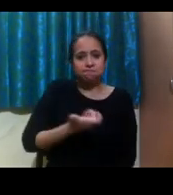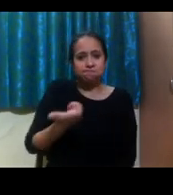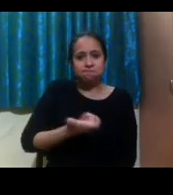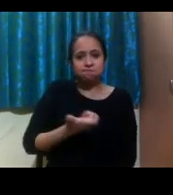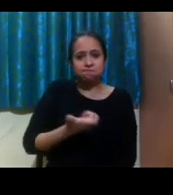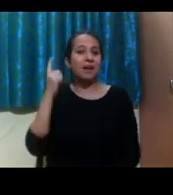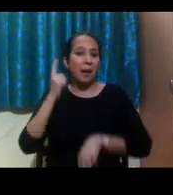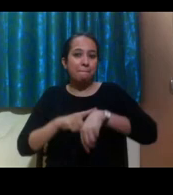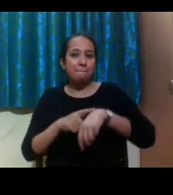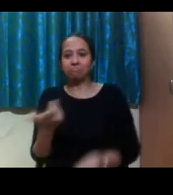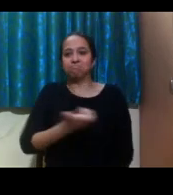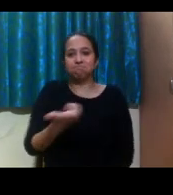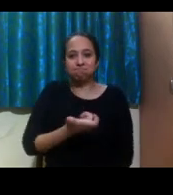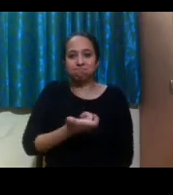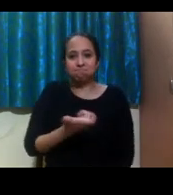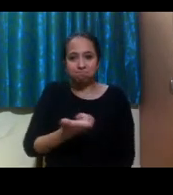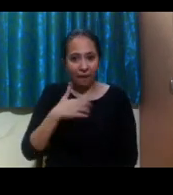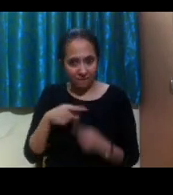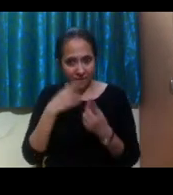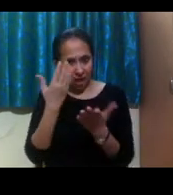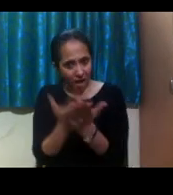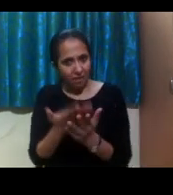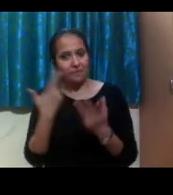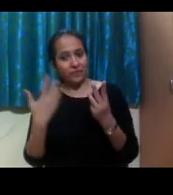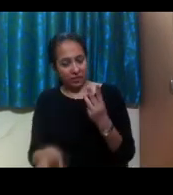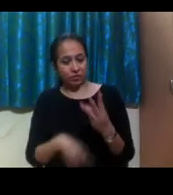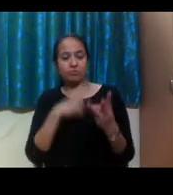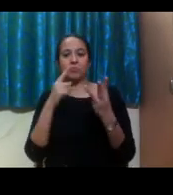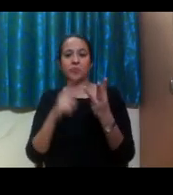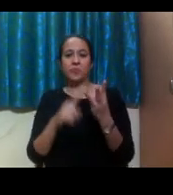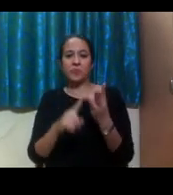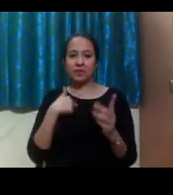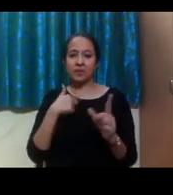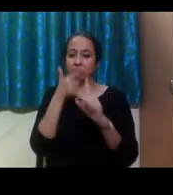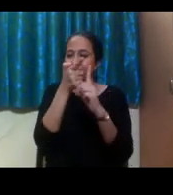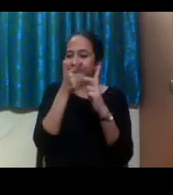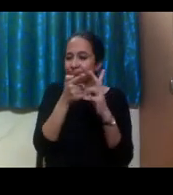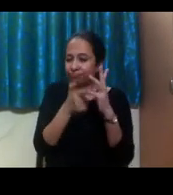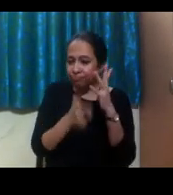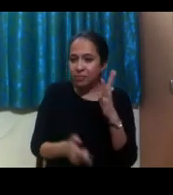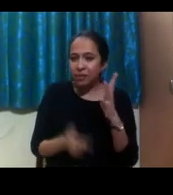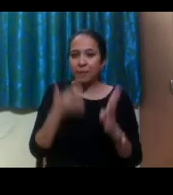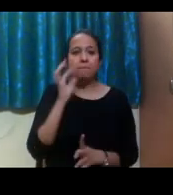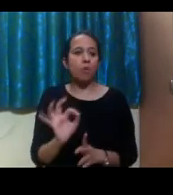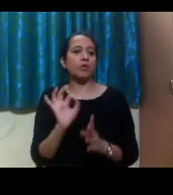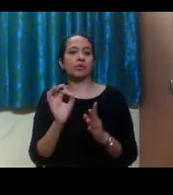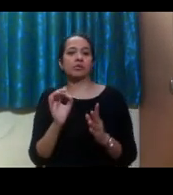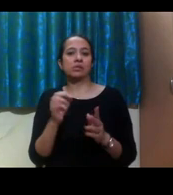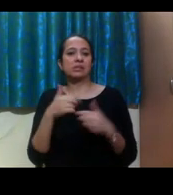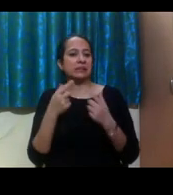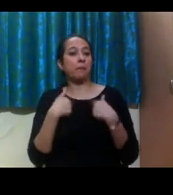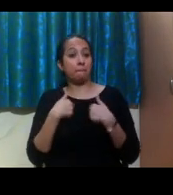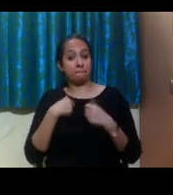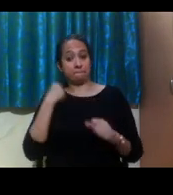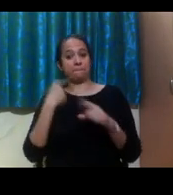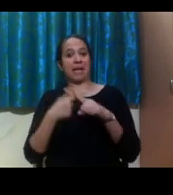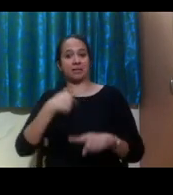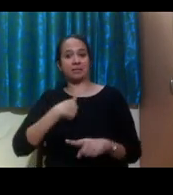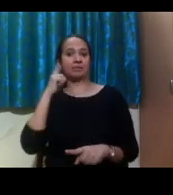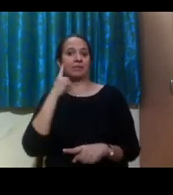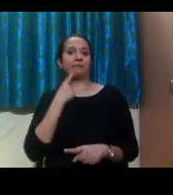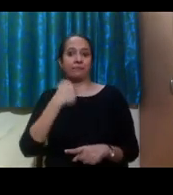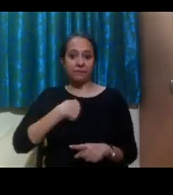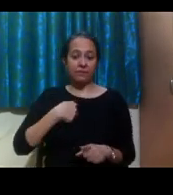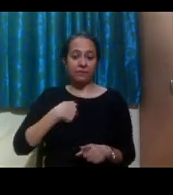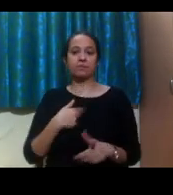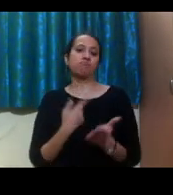stuff like that, I also have specific important accommodations for my apartment